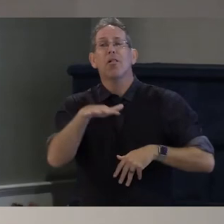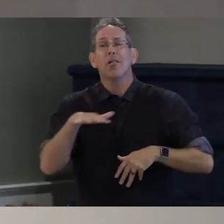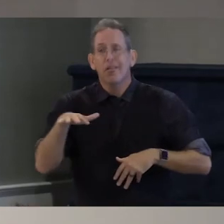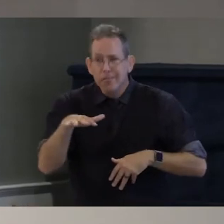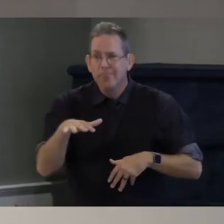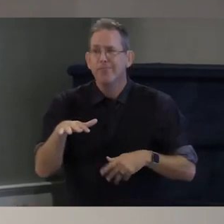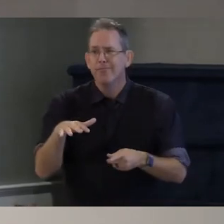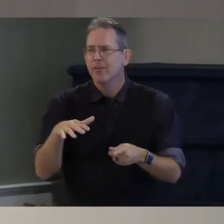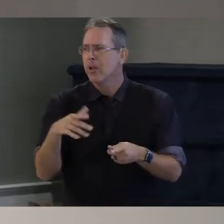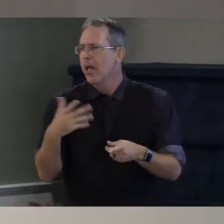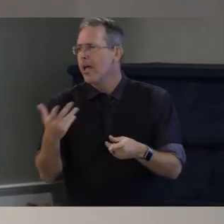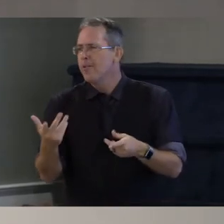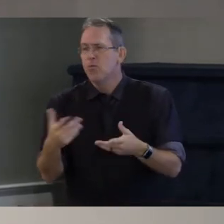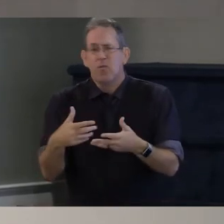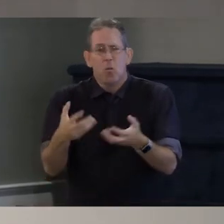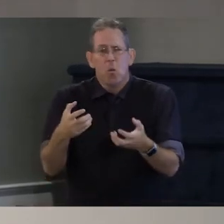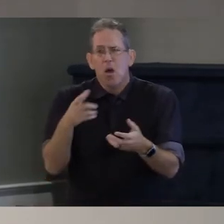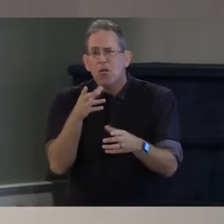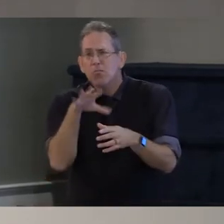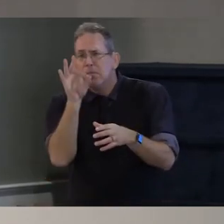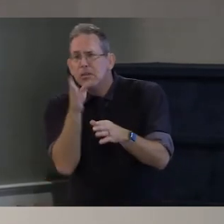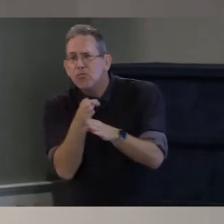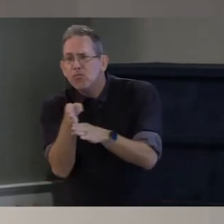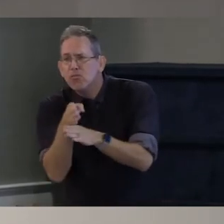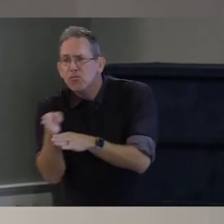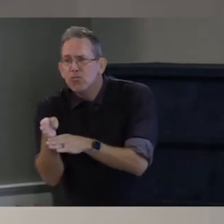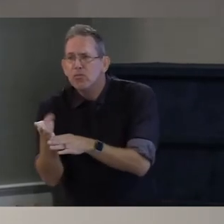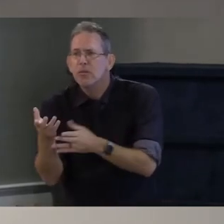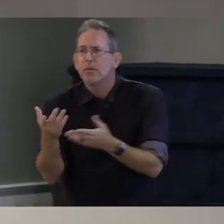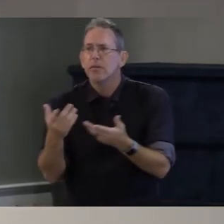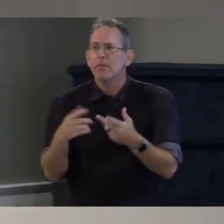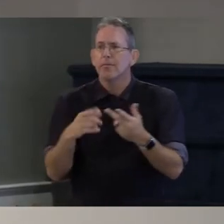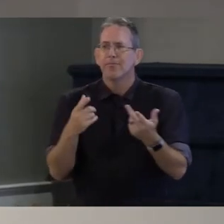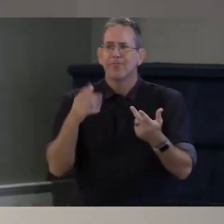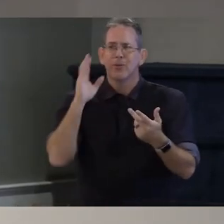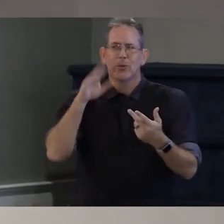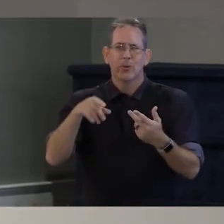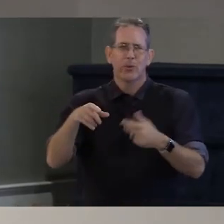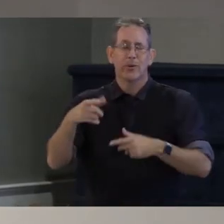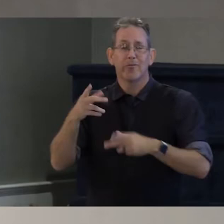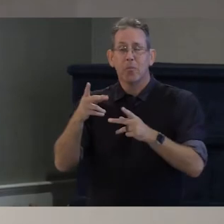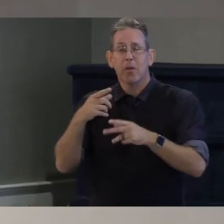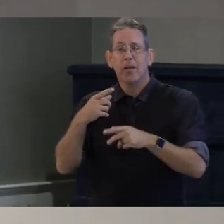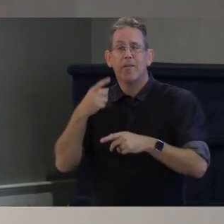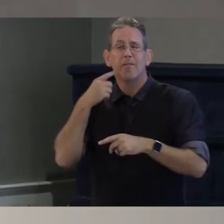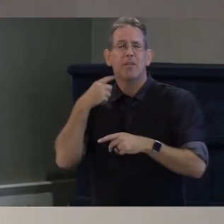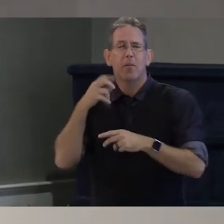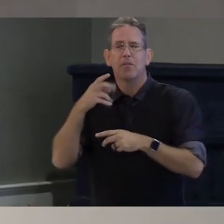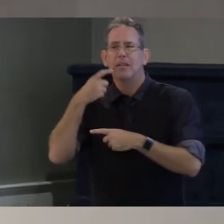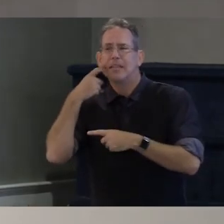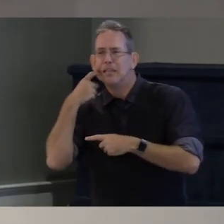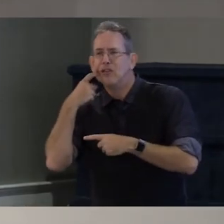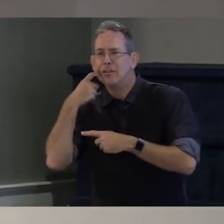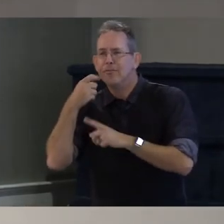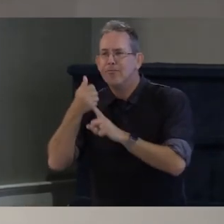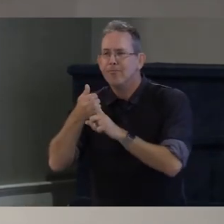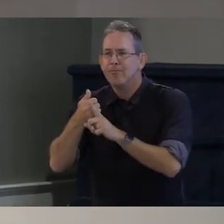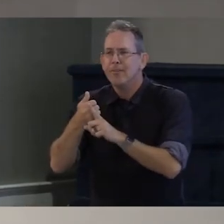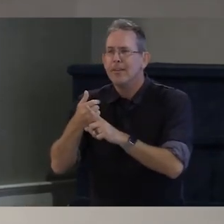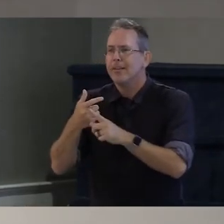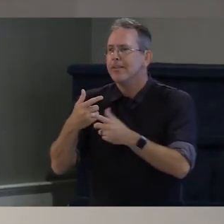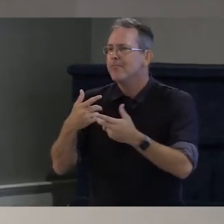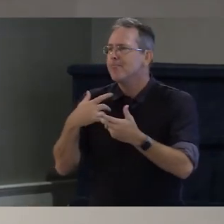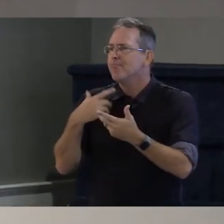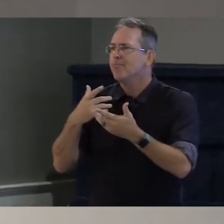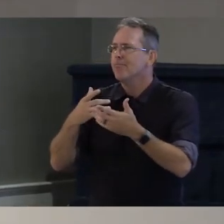the more victim of the addiction and the meaning crisis that i see in our culture an opportunity to